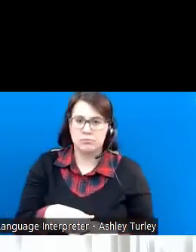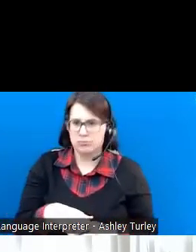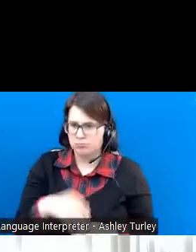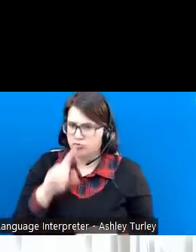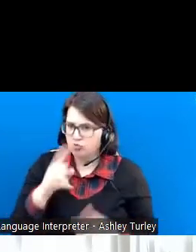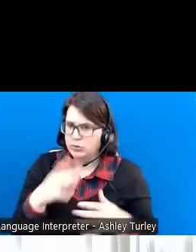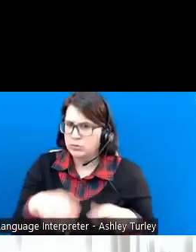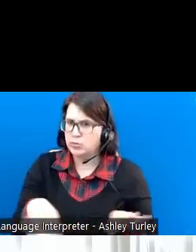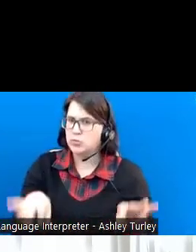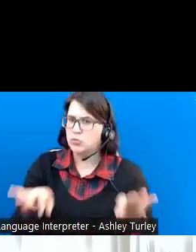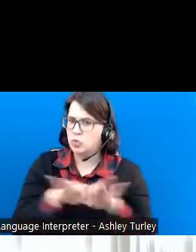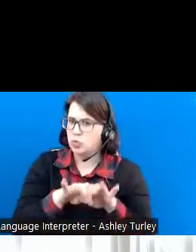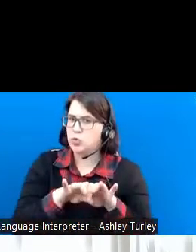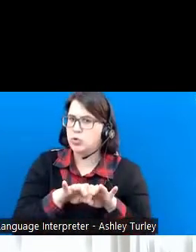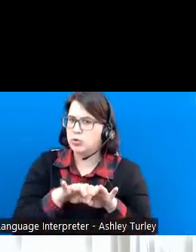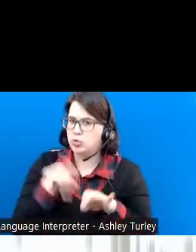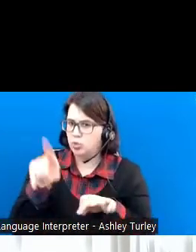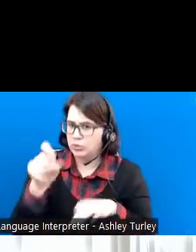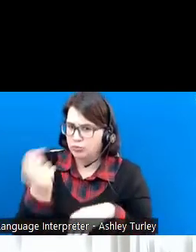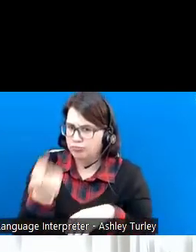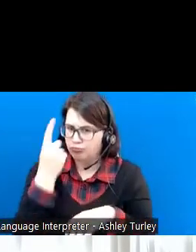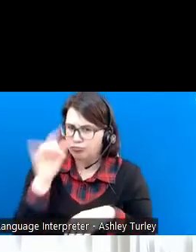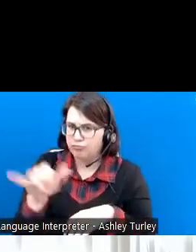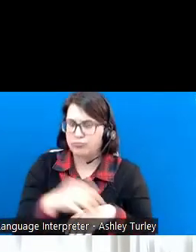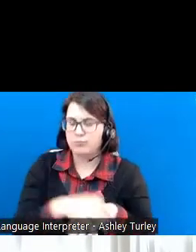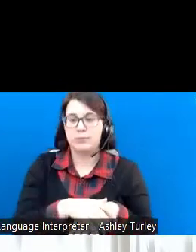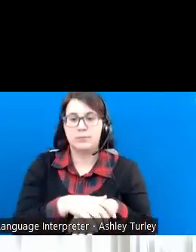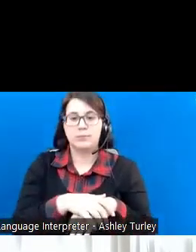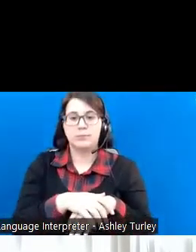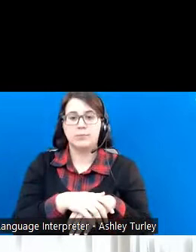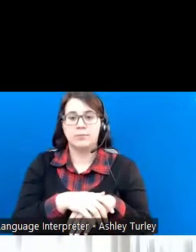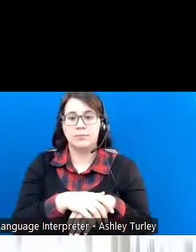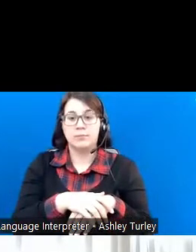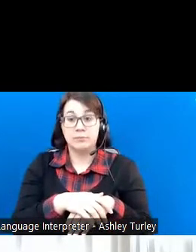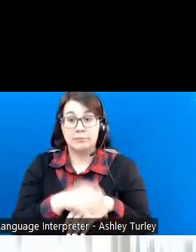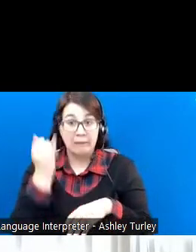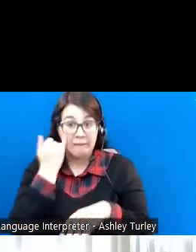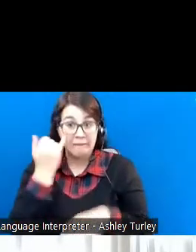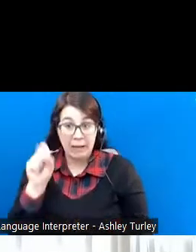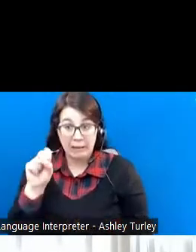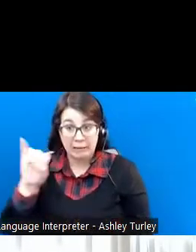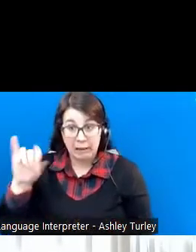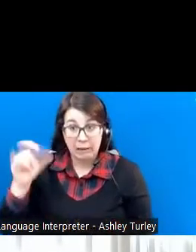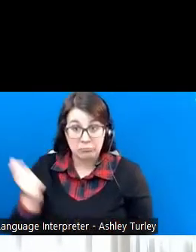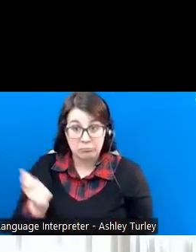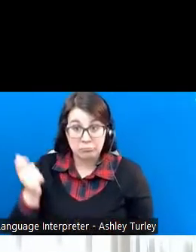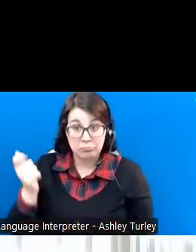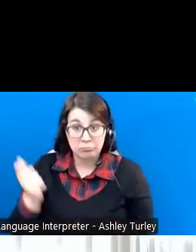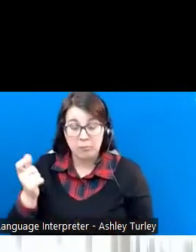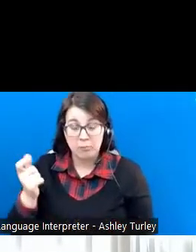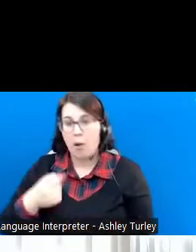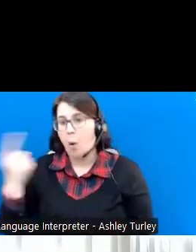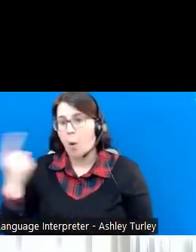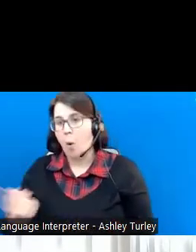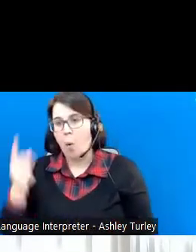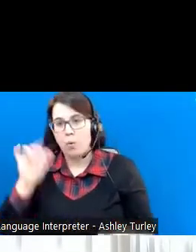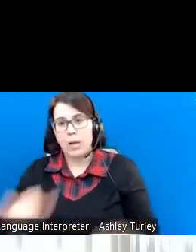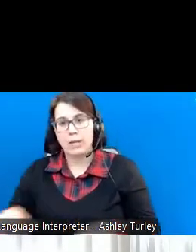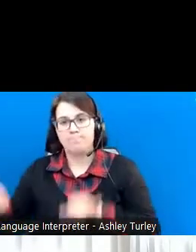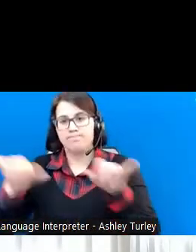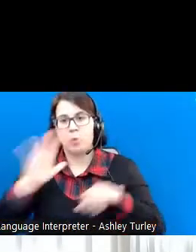important to understand that if you live on SSI, you will live a life of poverty.